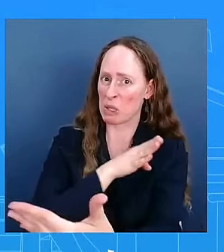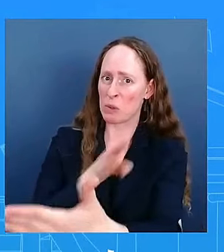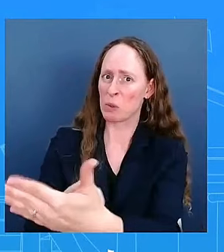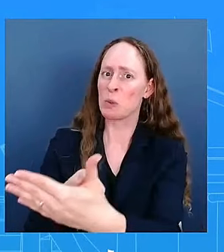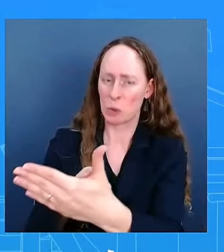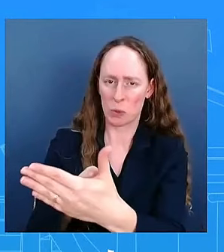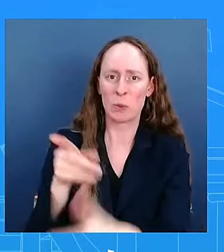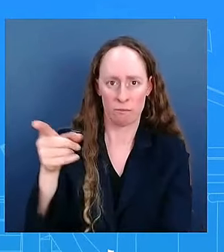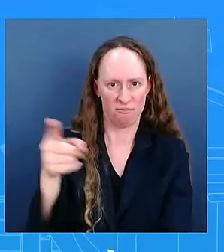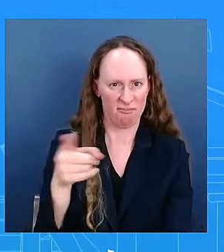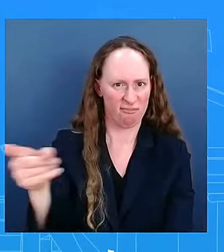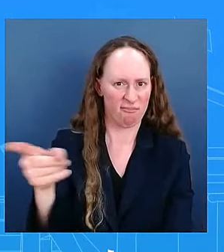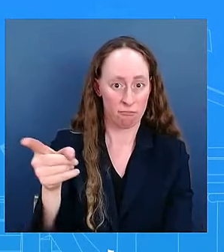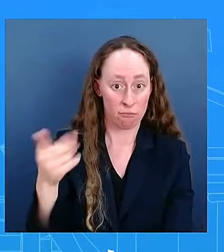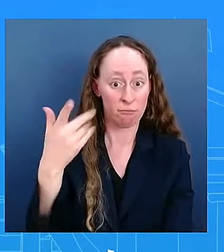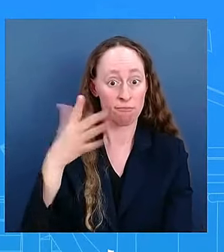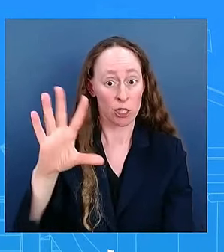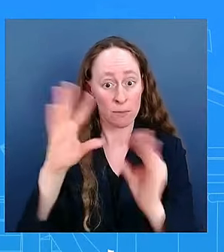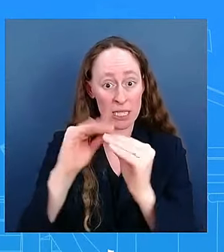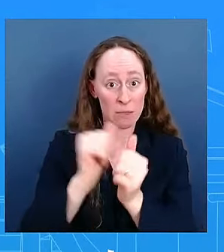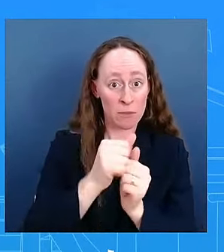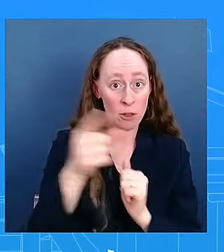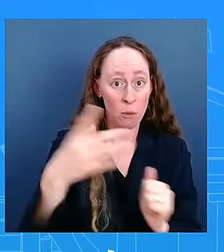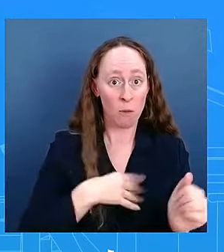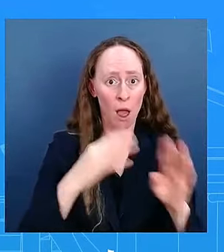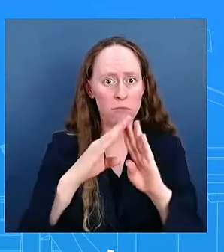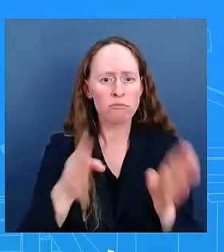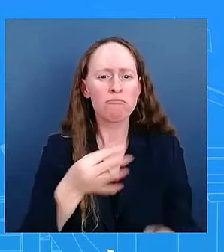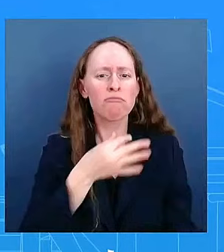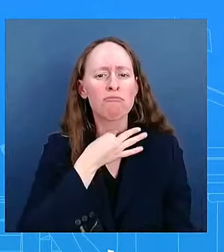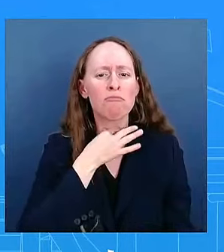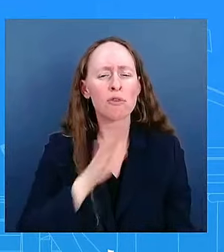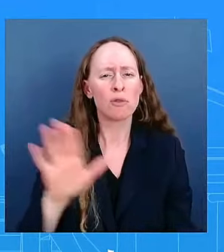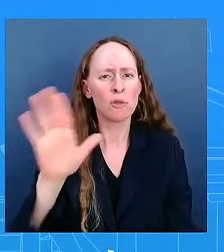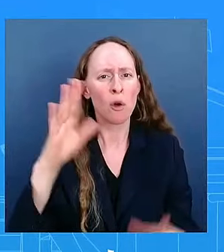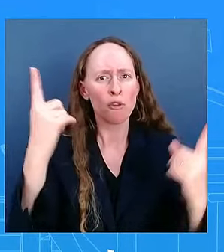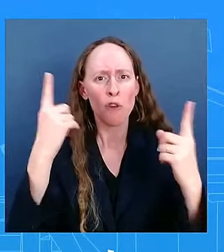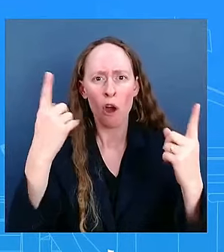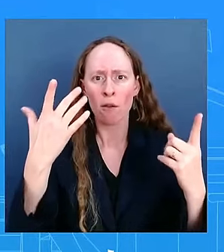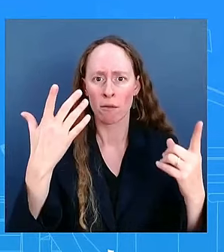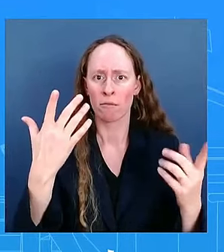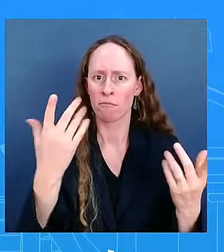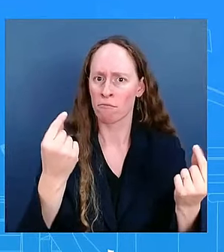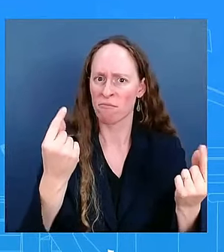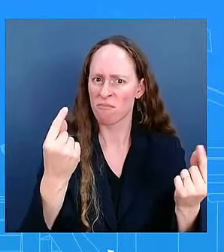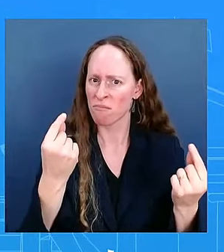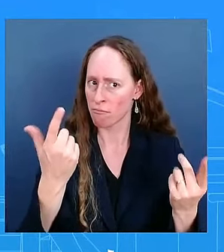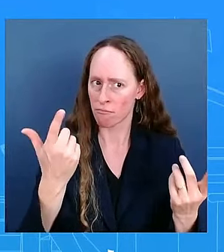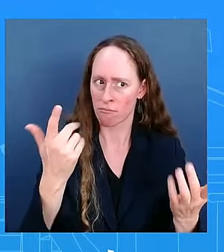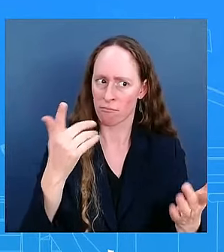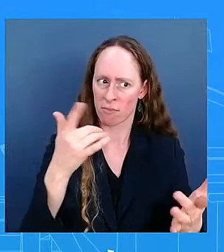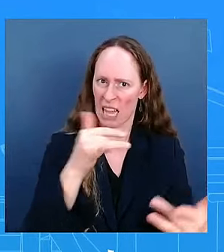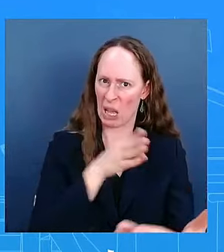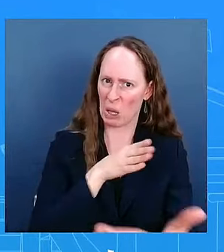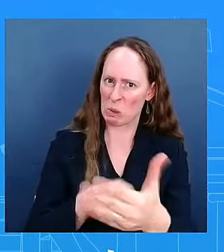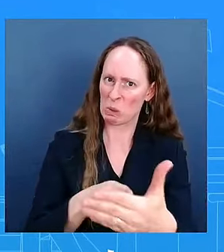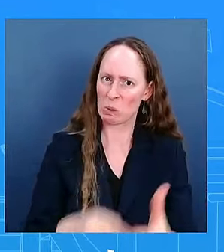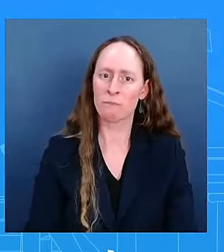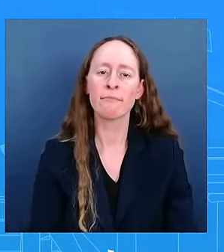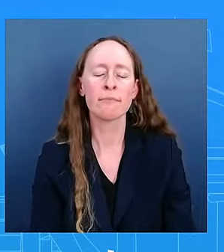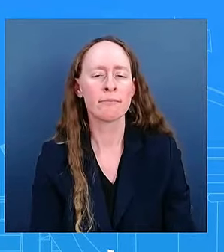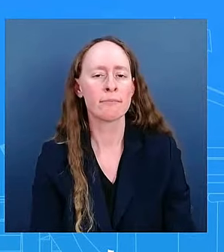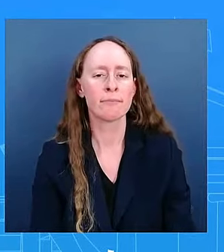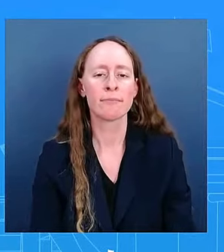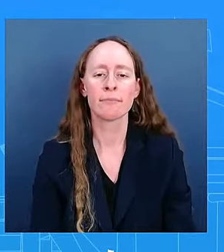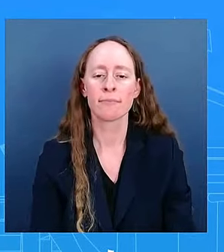if the White House has any reaction to that lawsuit? Yeah, I'm going to be mindful and careful here. It's an ongoing case. There's a